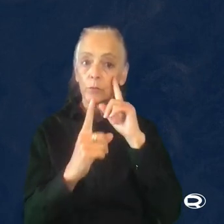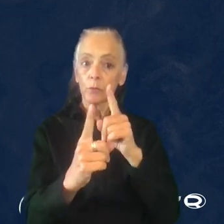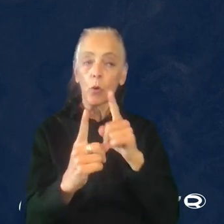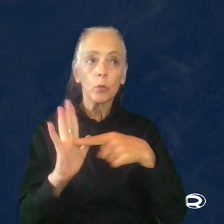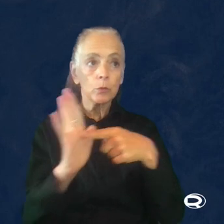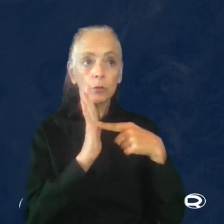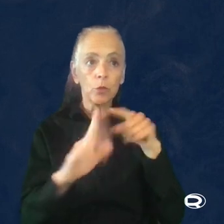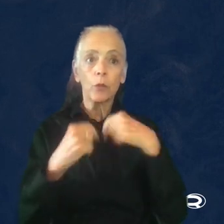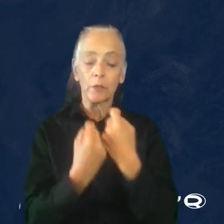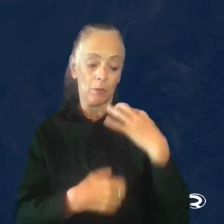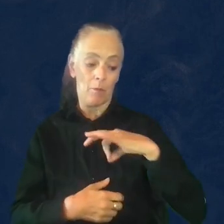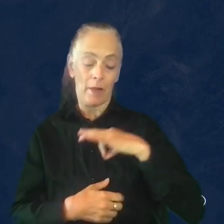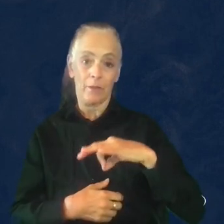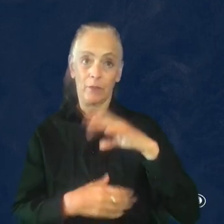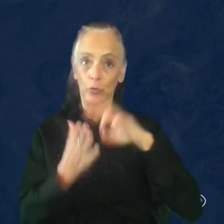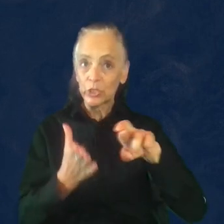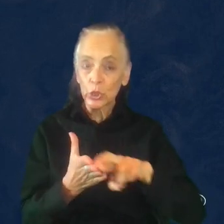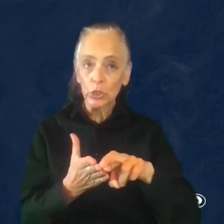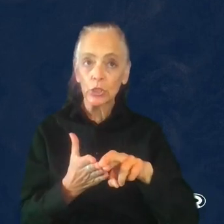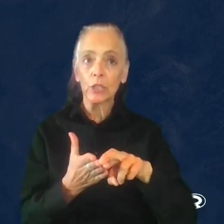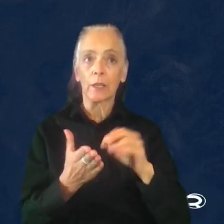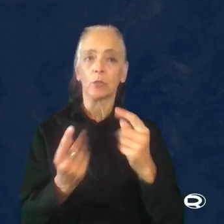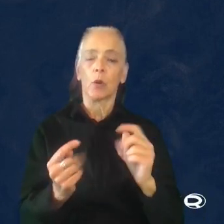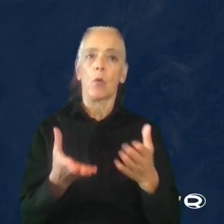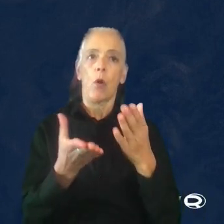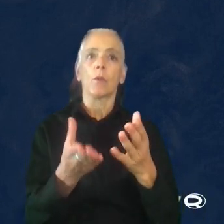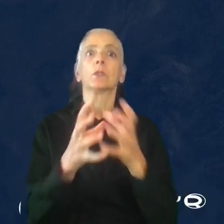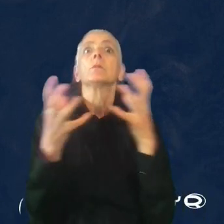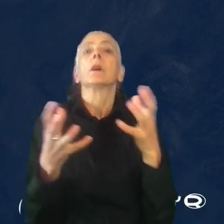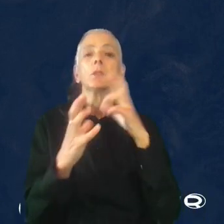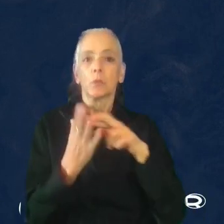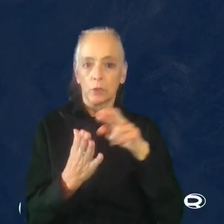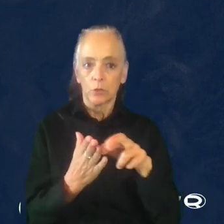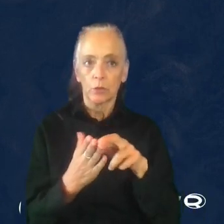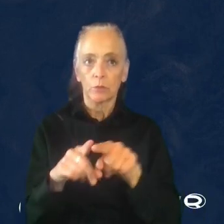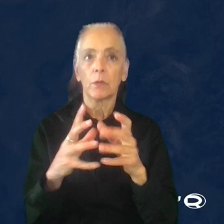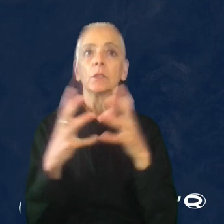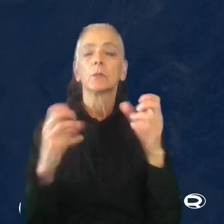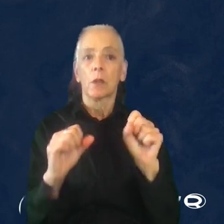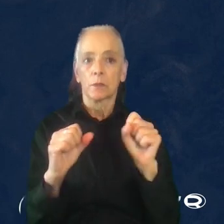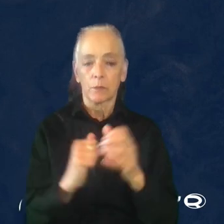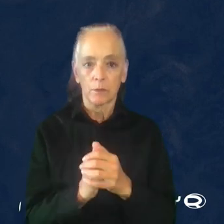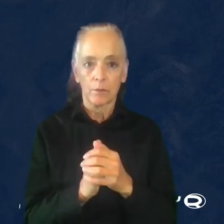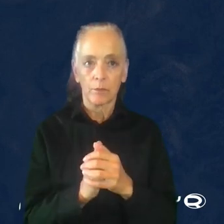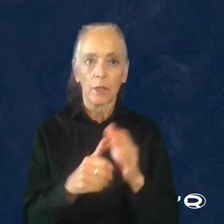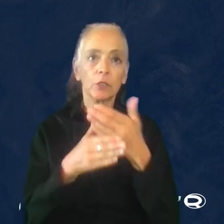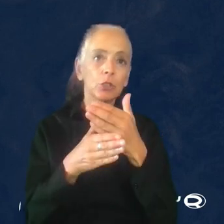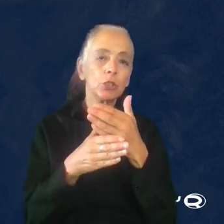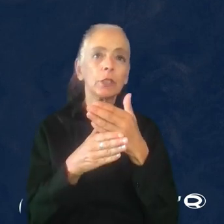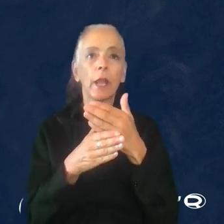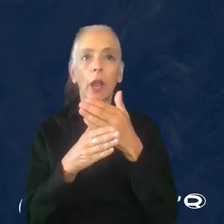the benefits of doing research. And I was trying to offer as much research as possible and share insights